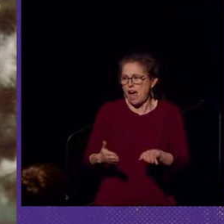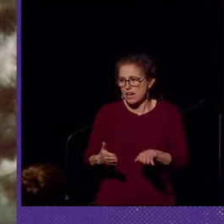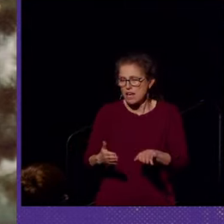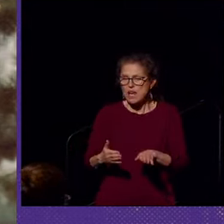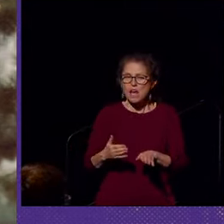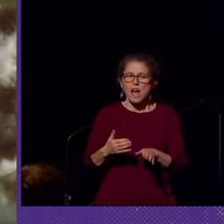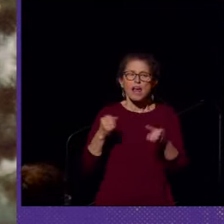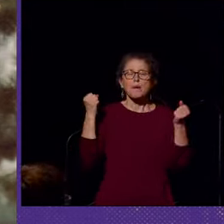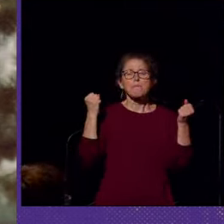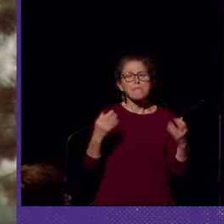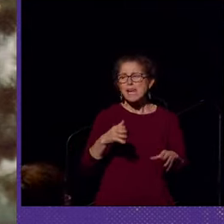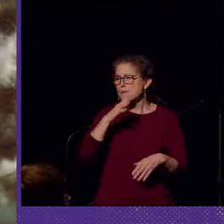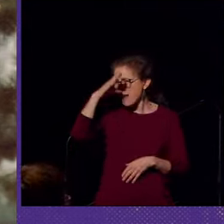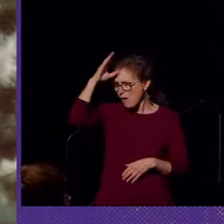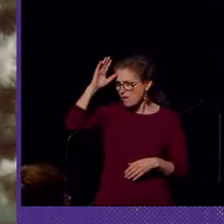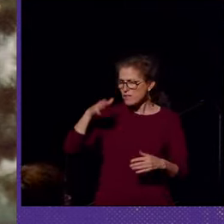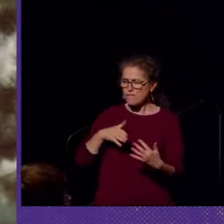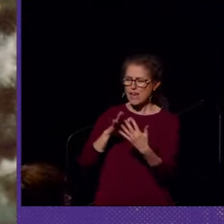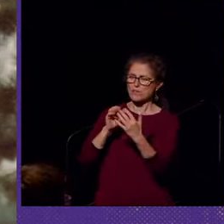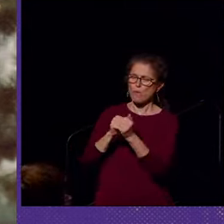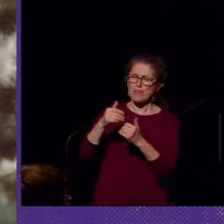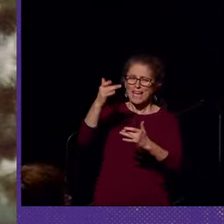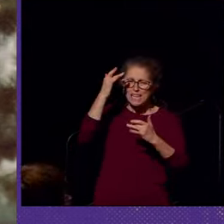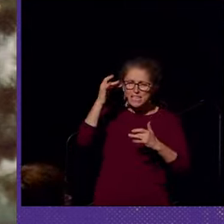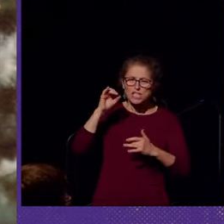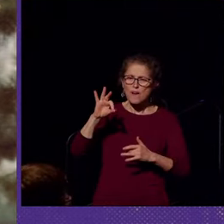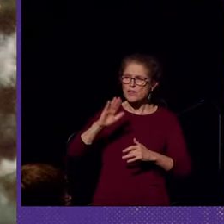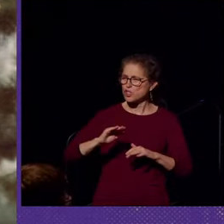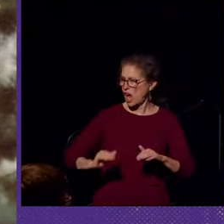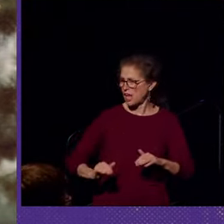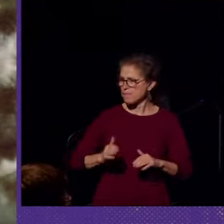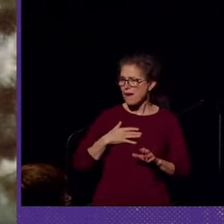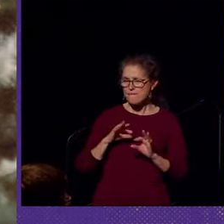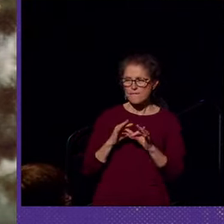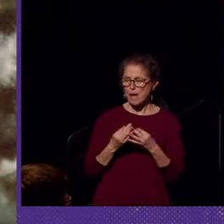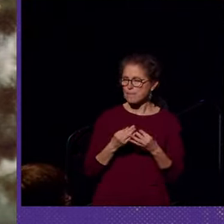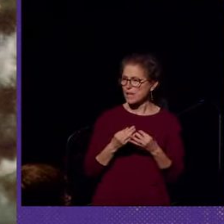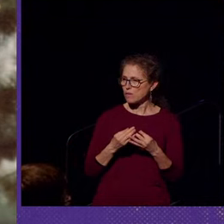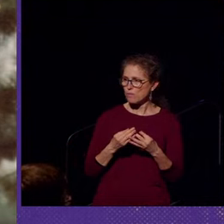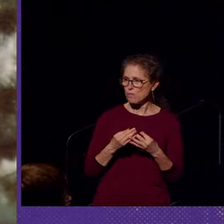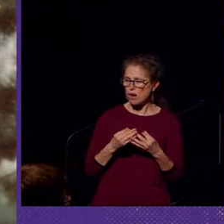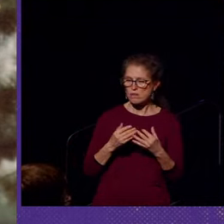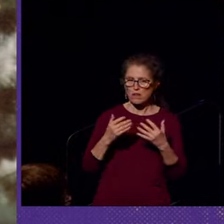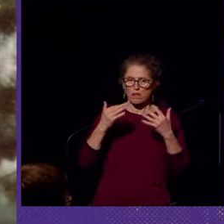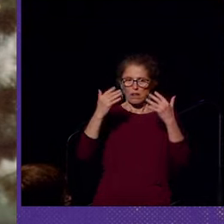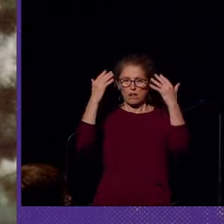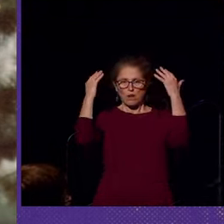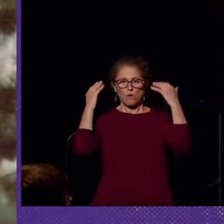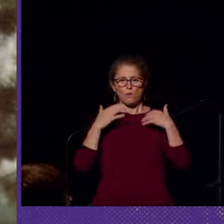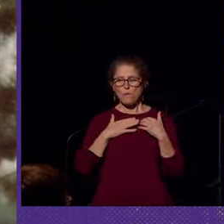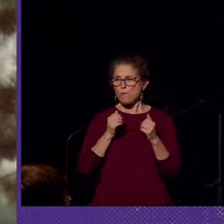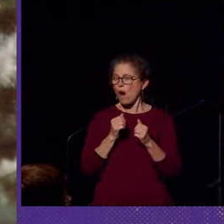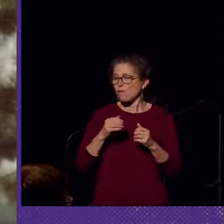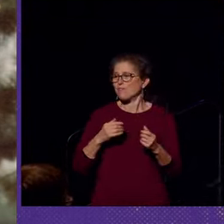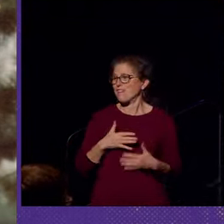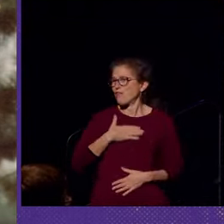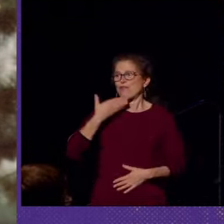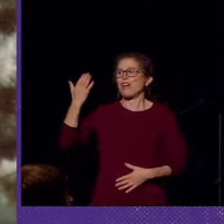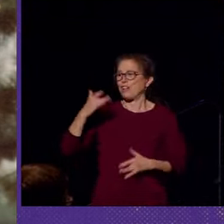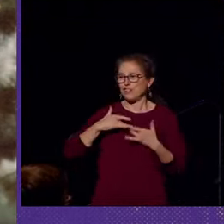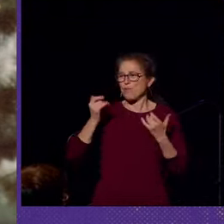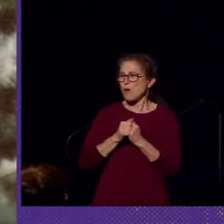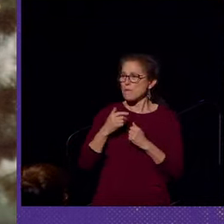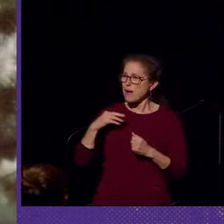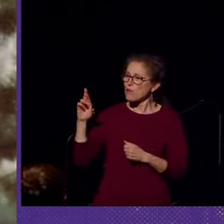many parents faced with the illness of a child, my family was overjoyed with my return to hell, but